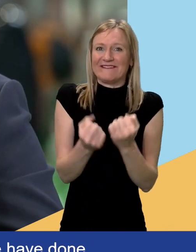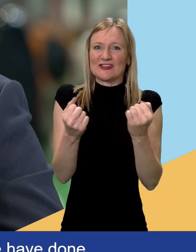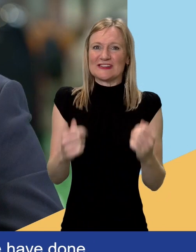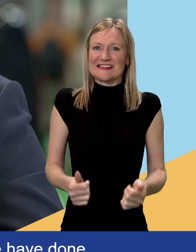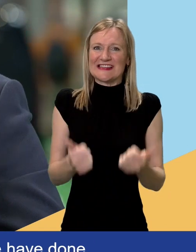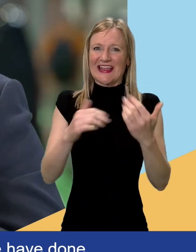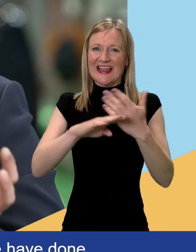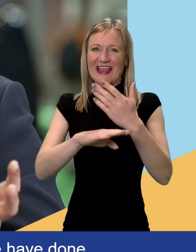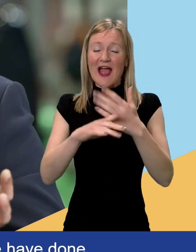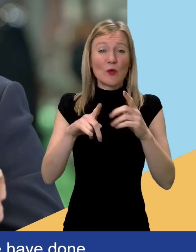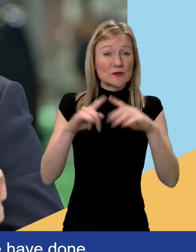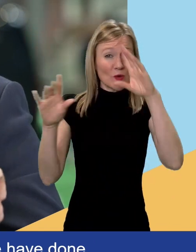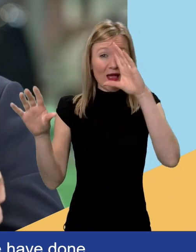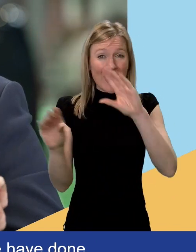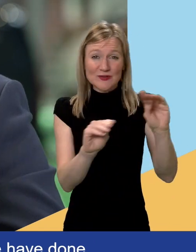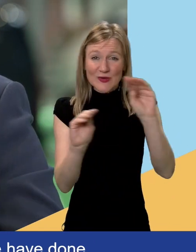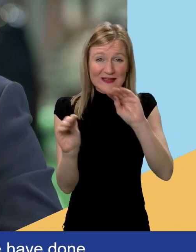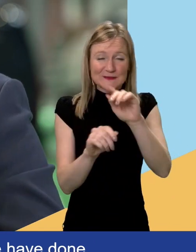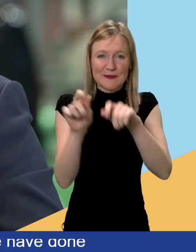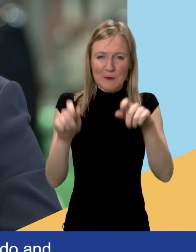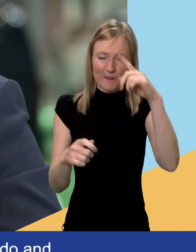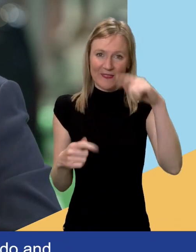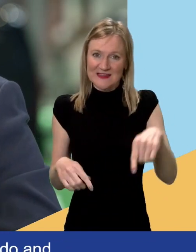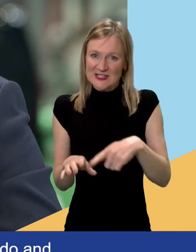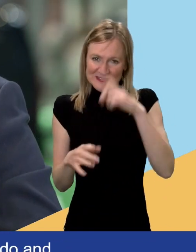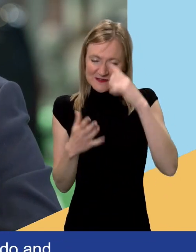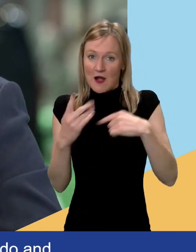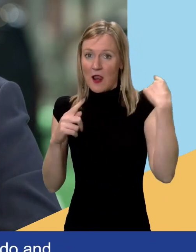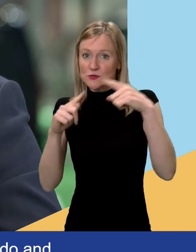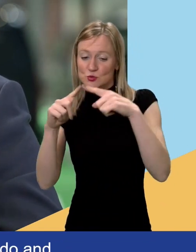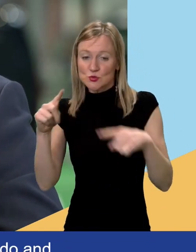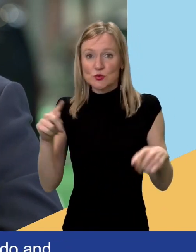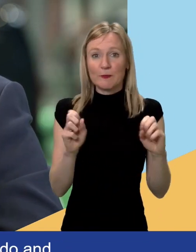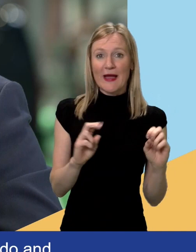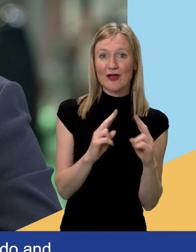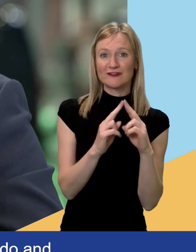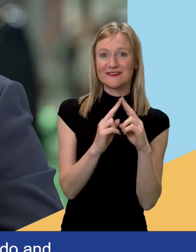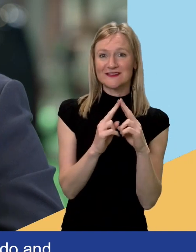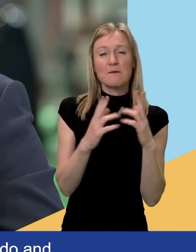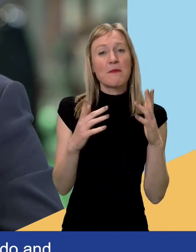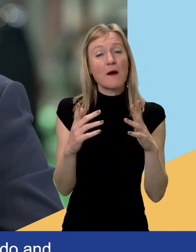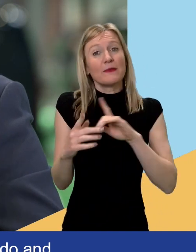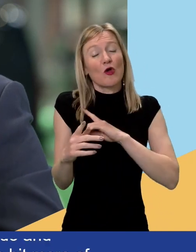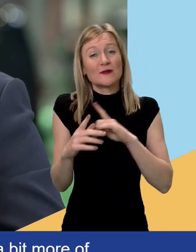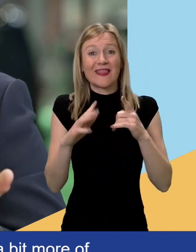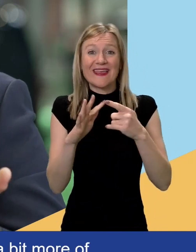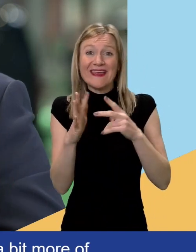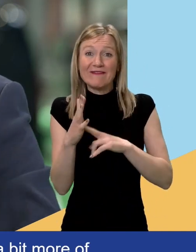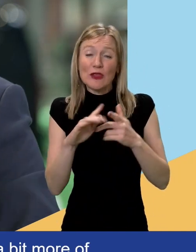educating people. Now, this year, we've decided to go to Paris. A bit more of a challenge. But as EV ranges increase,